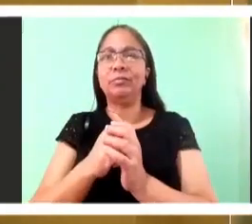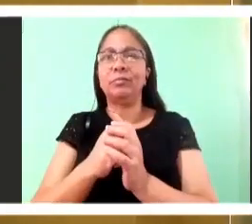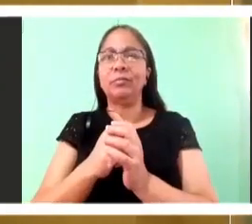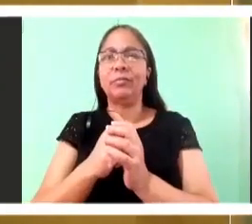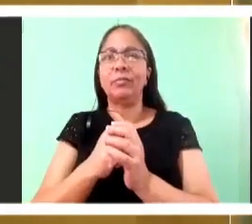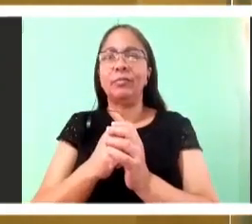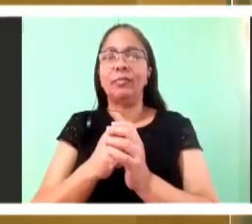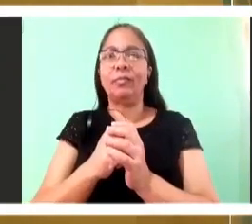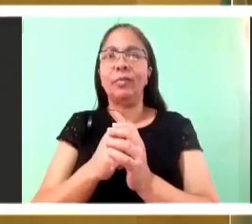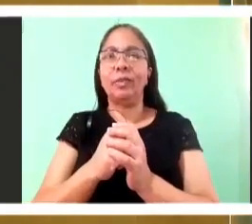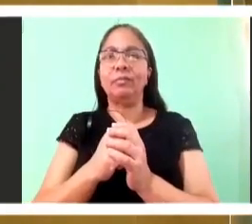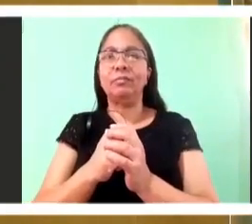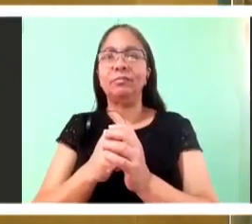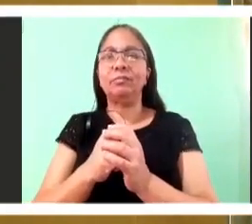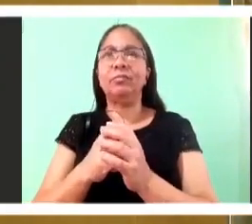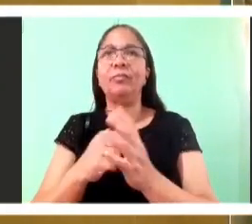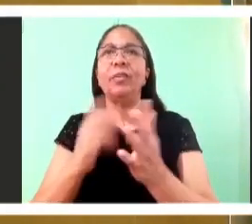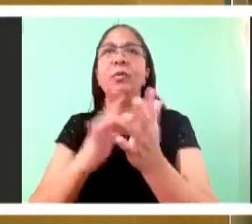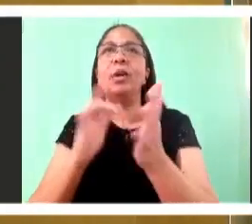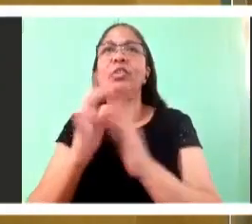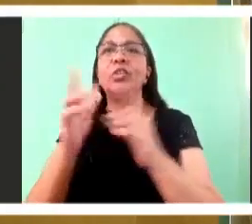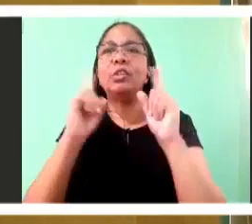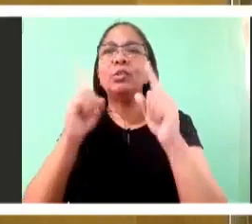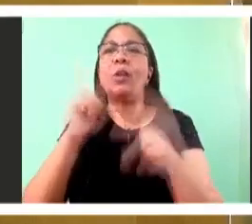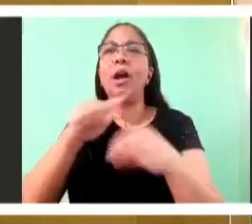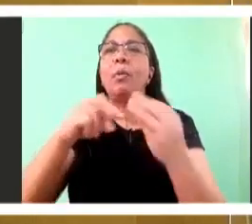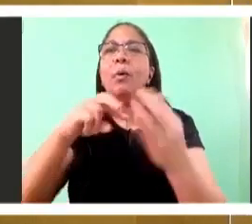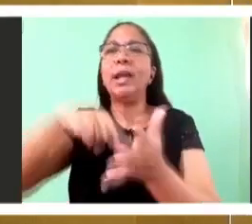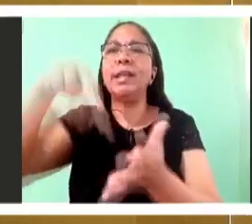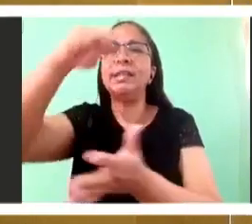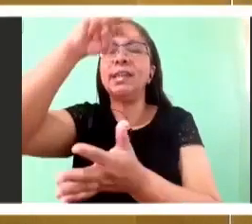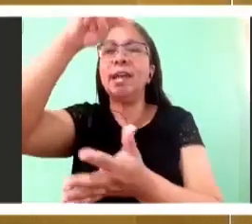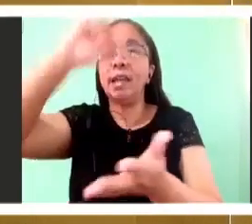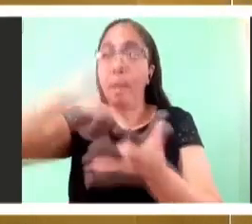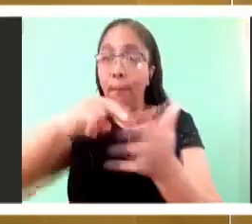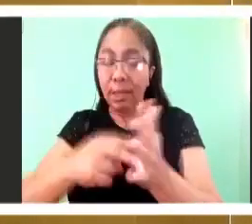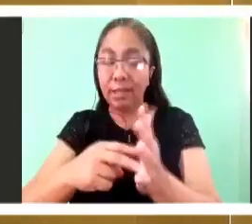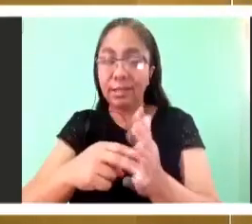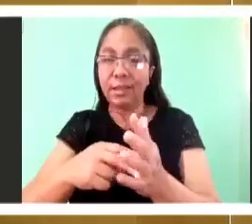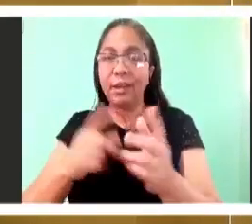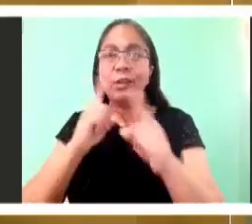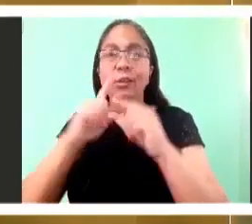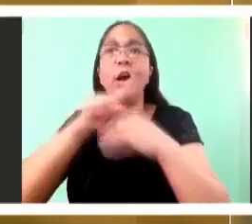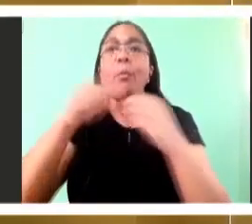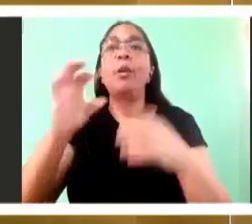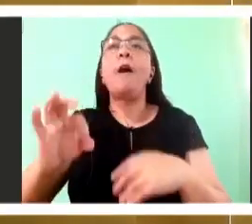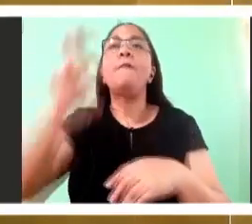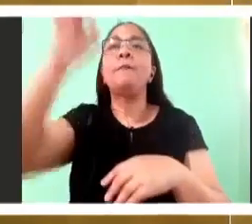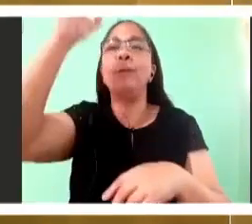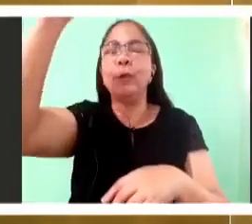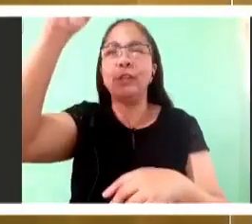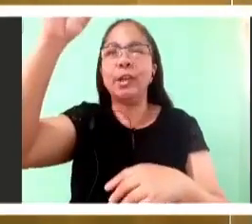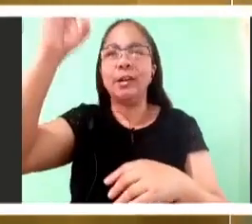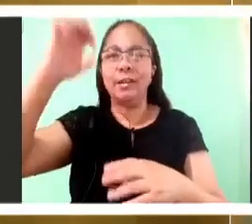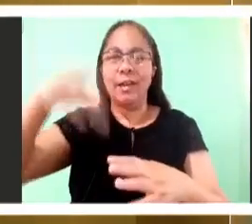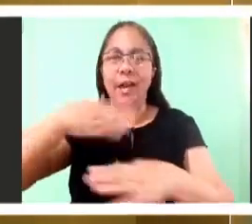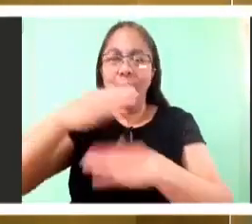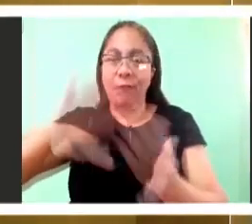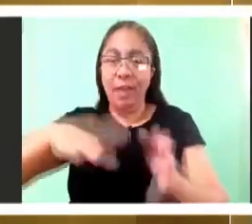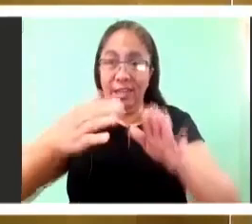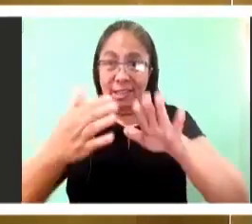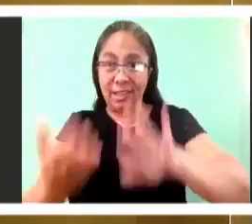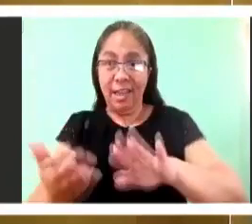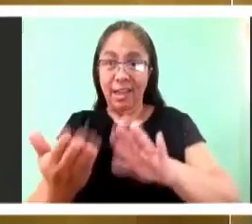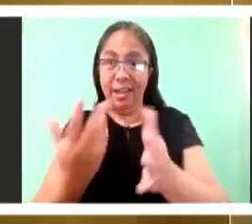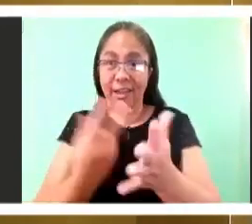ascend to where he was before. And so he's invoking now, not just that where he